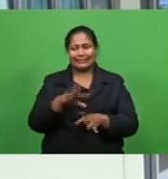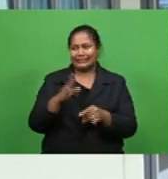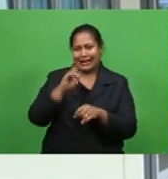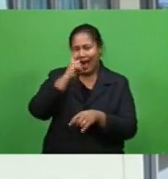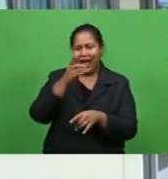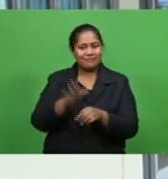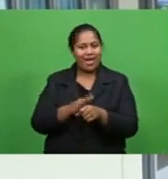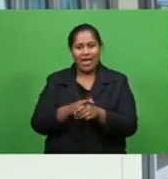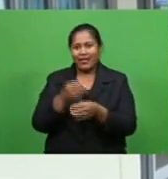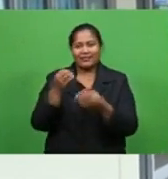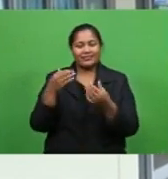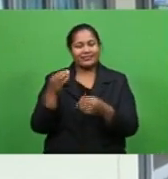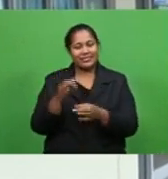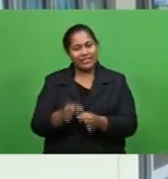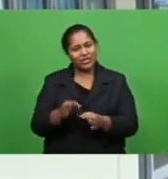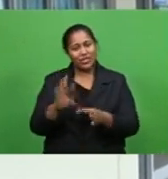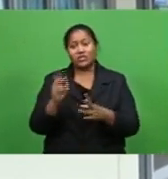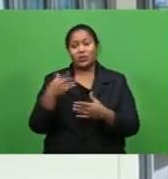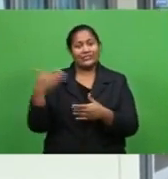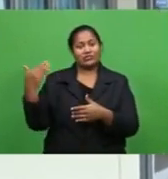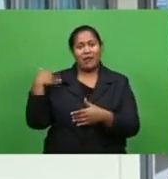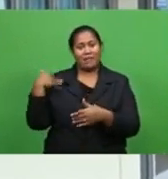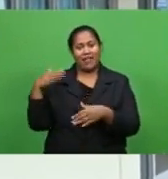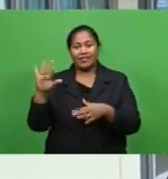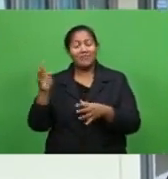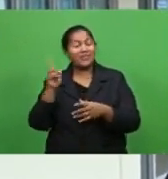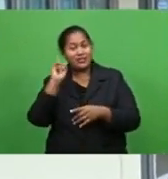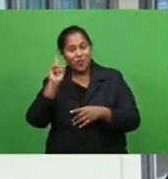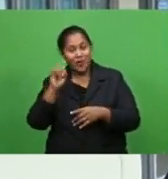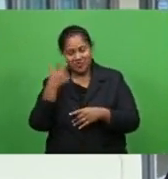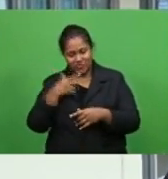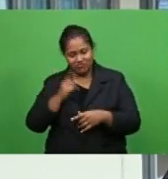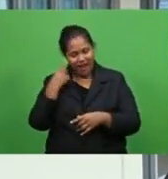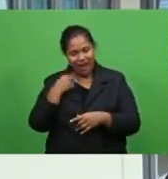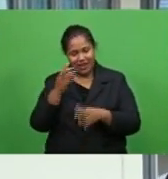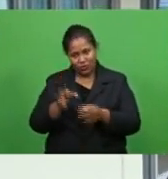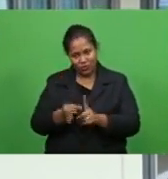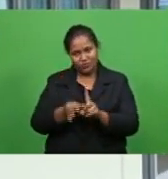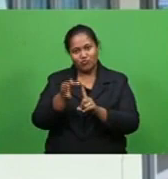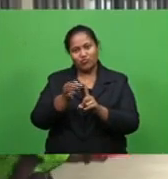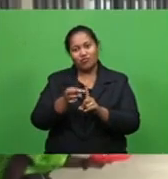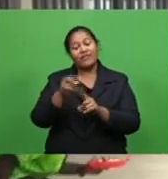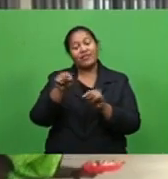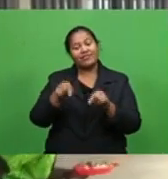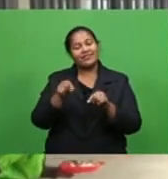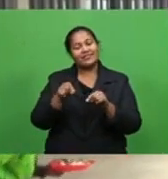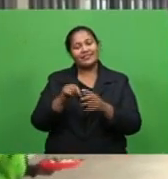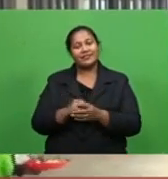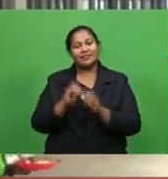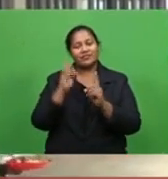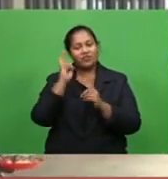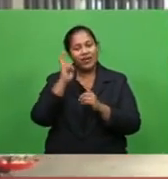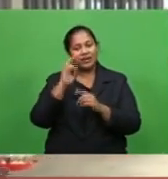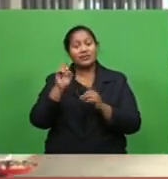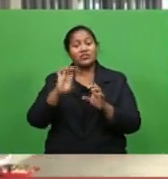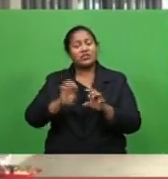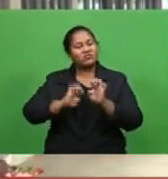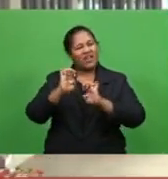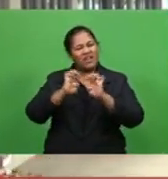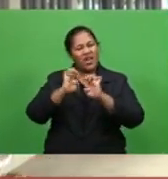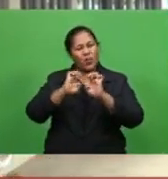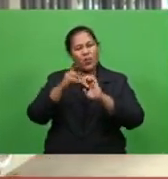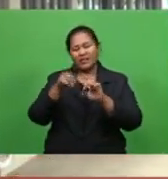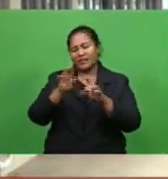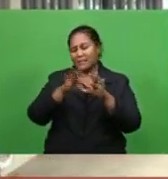are troubling them so that's what we will try to improve in this when things resume just to evaluate the players that's the